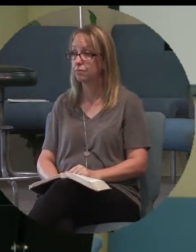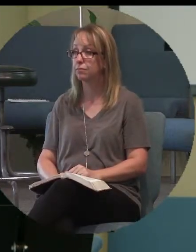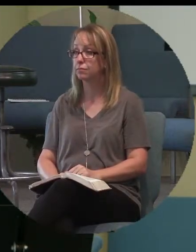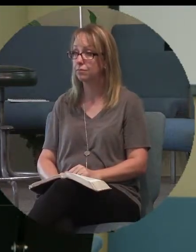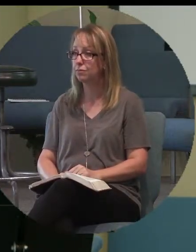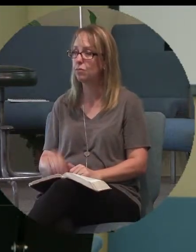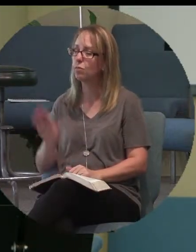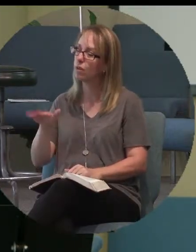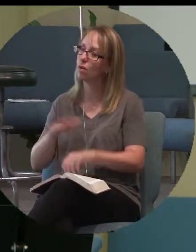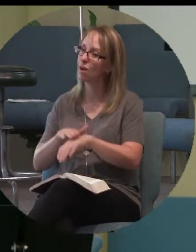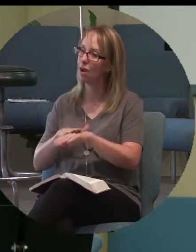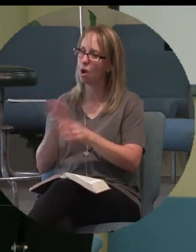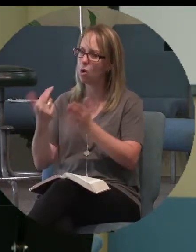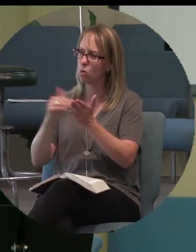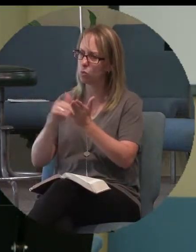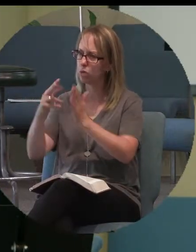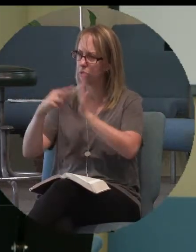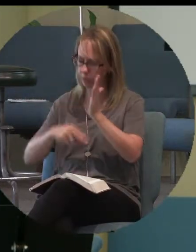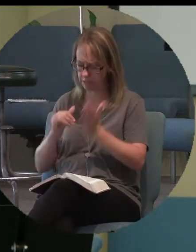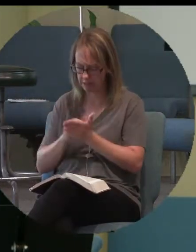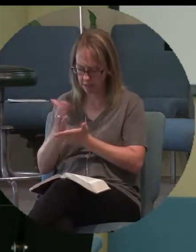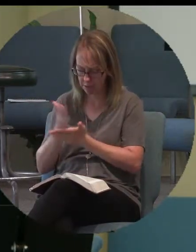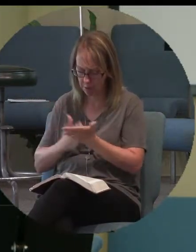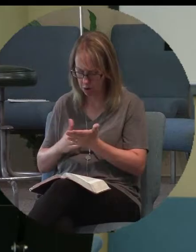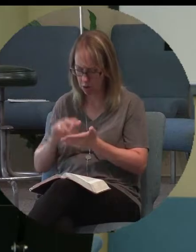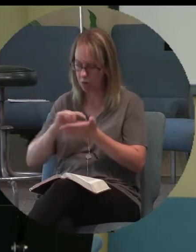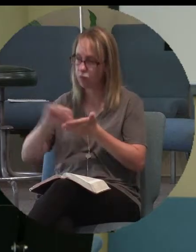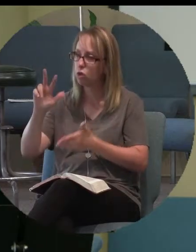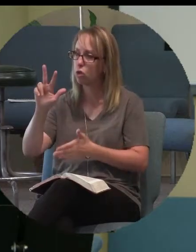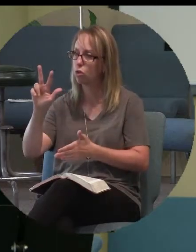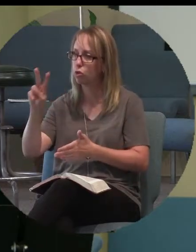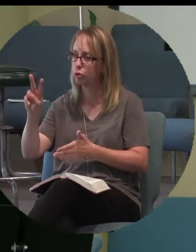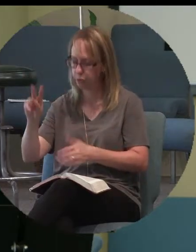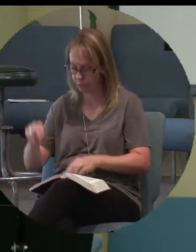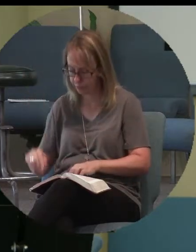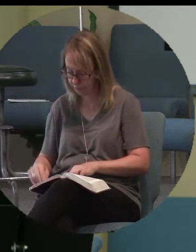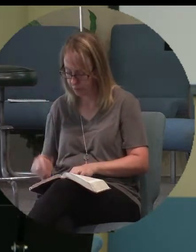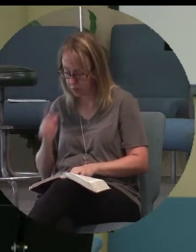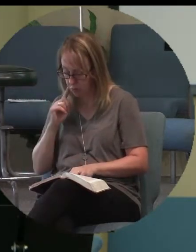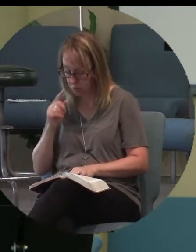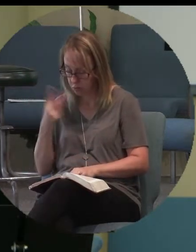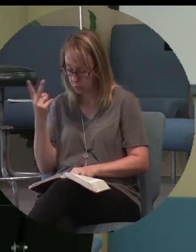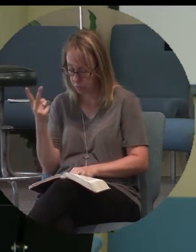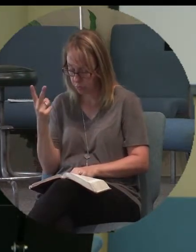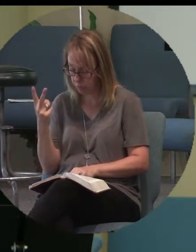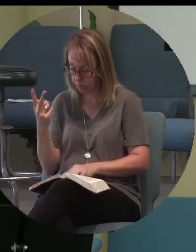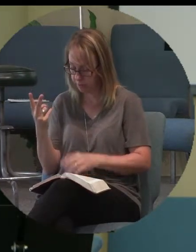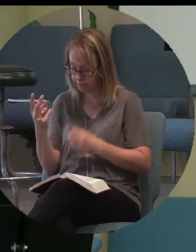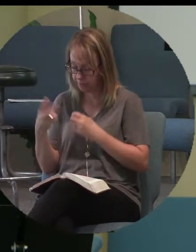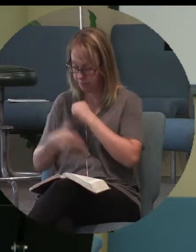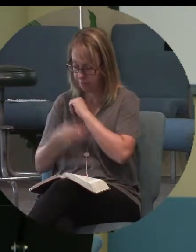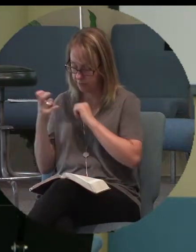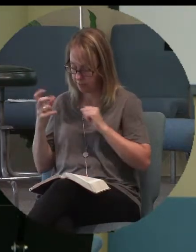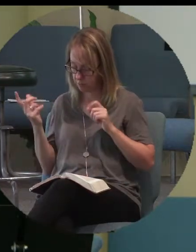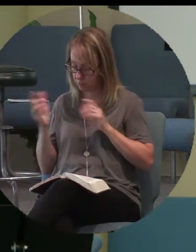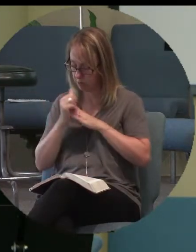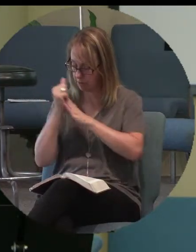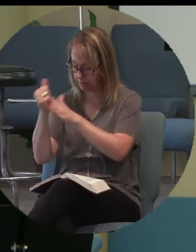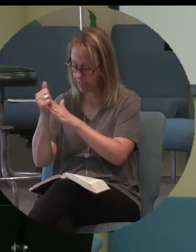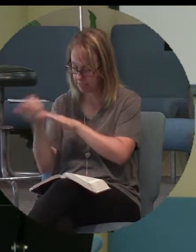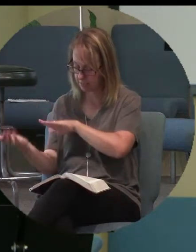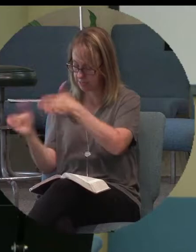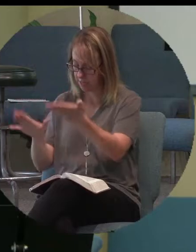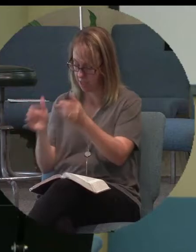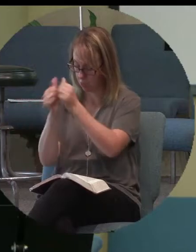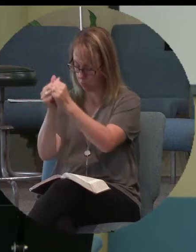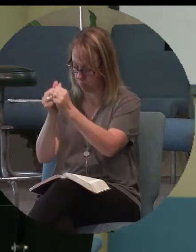Let me just read that again. Verse 32, two also who were criminals were being led away to be put to death with him.